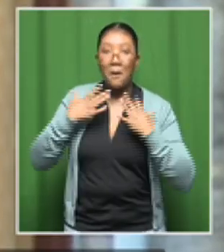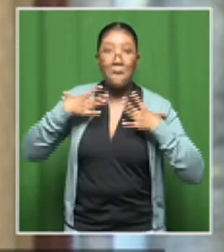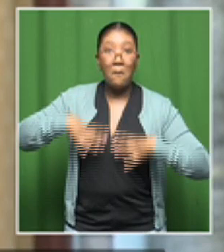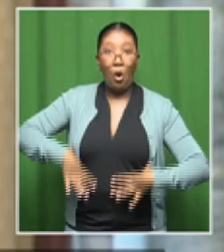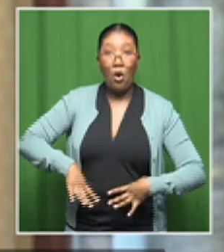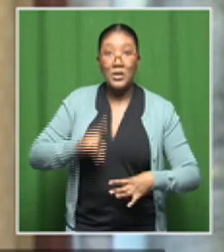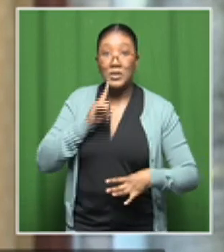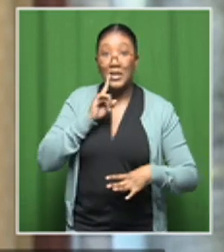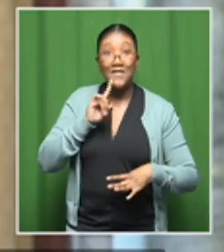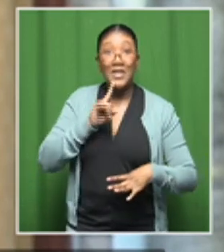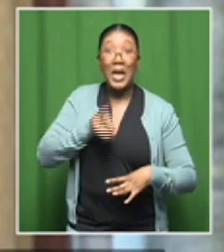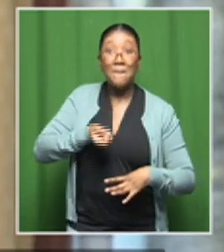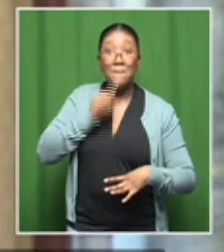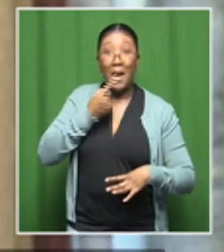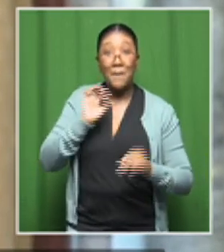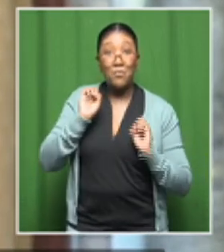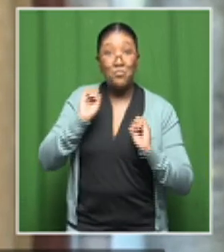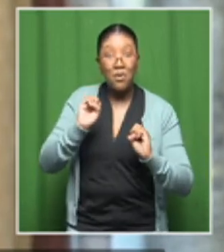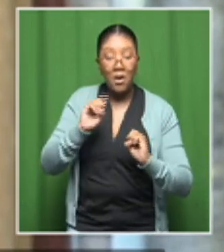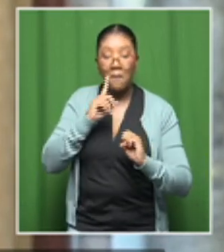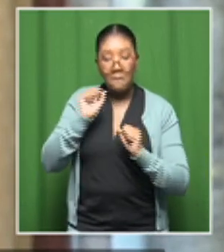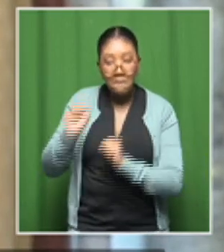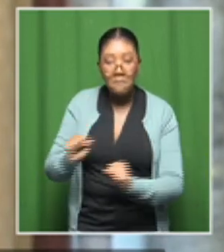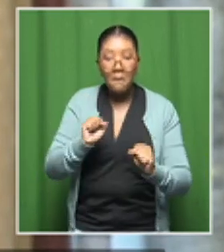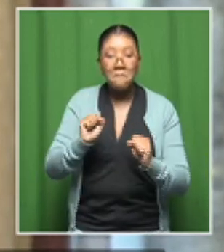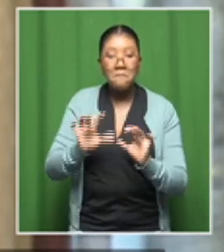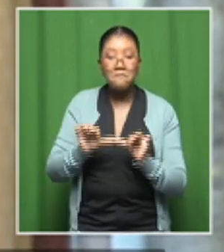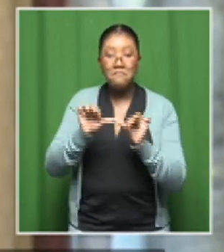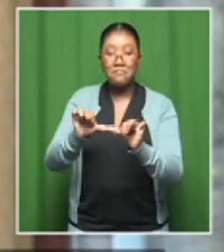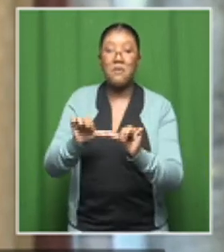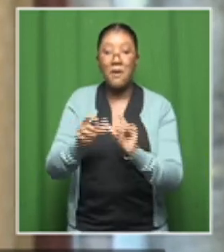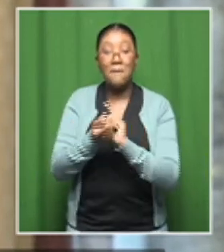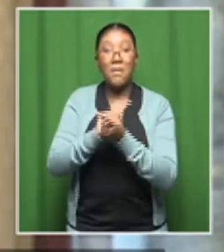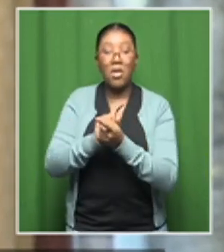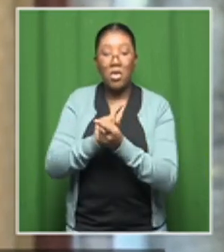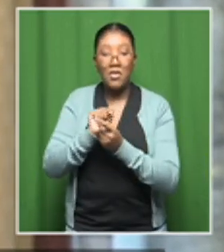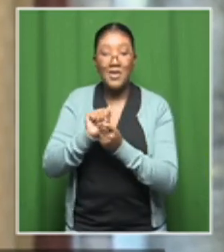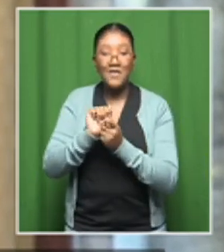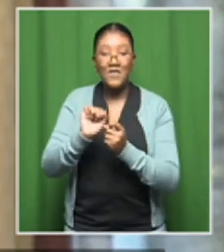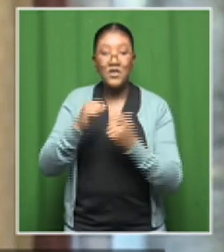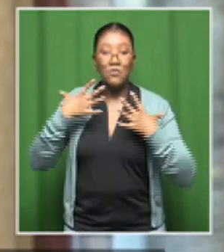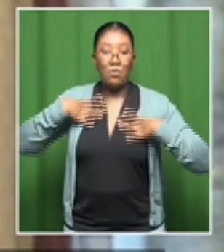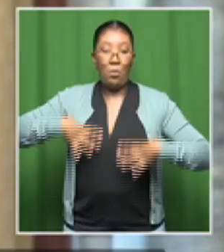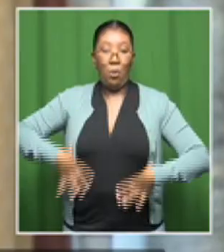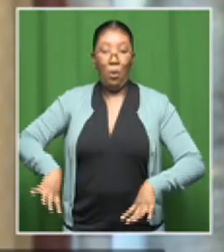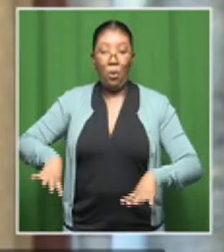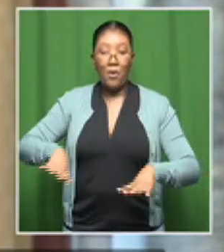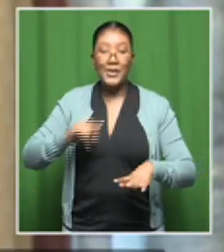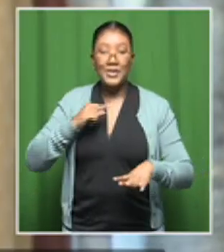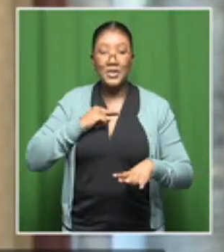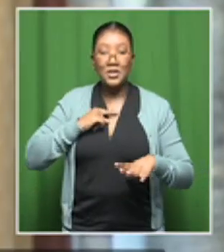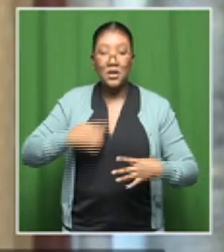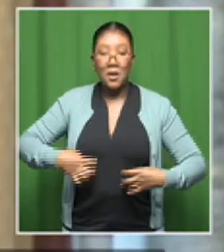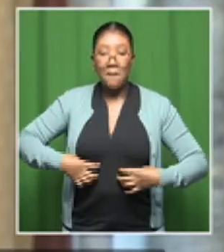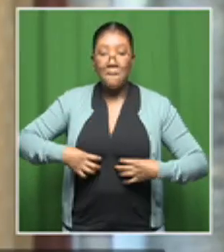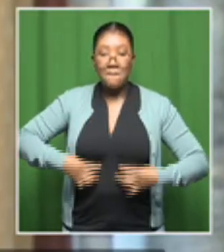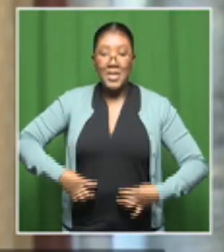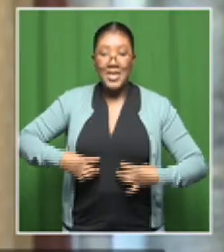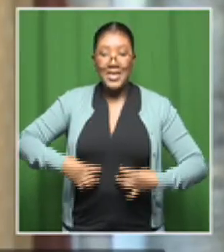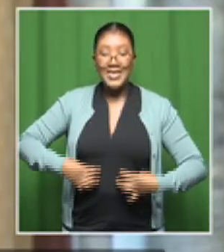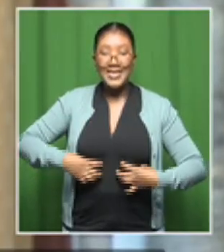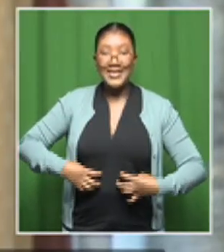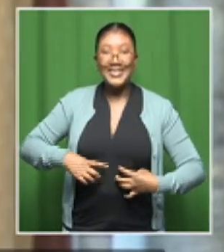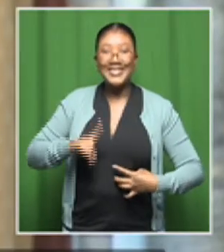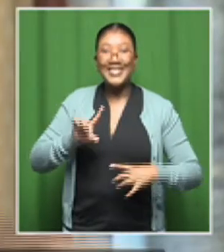there's no treatment. What they do then, they dampen or they slow down the ability of the